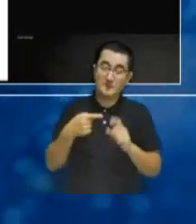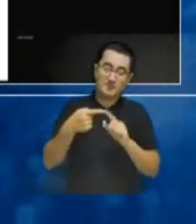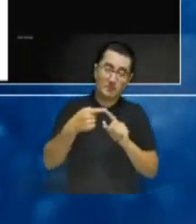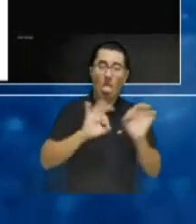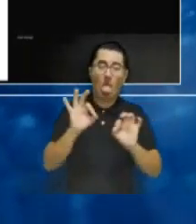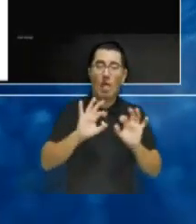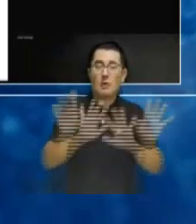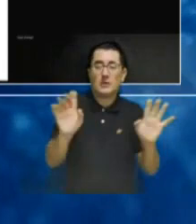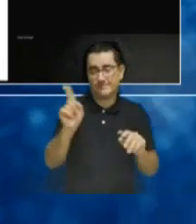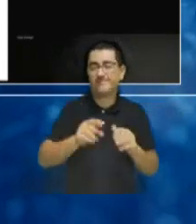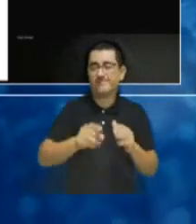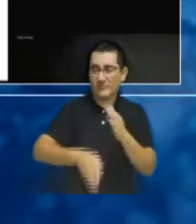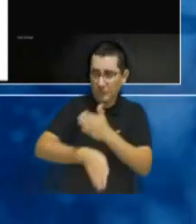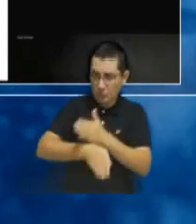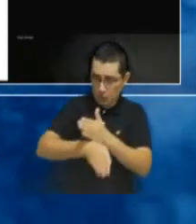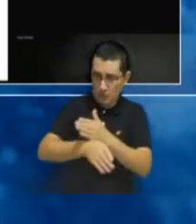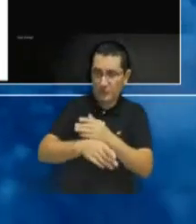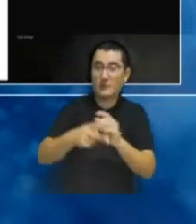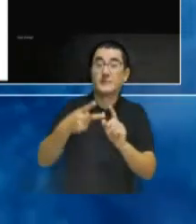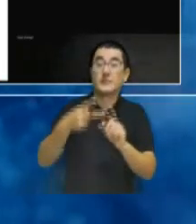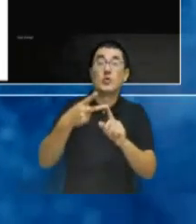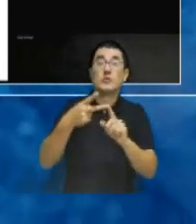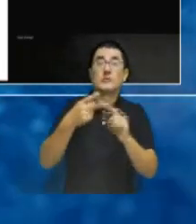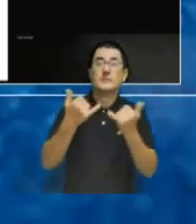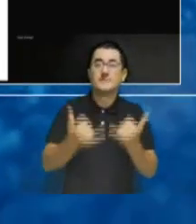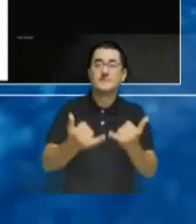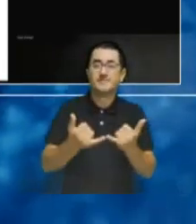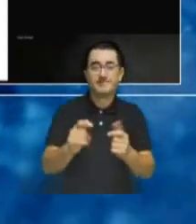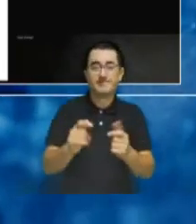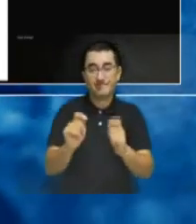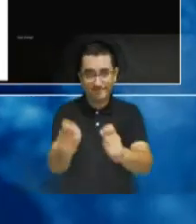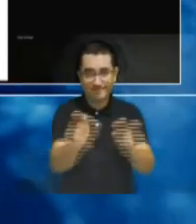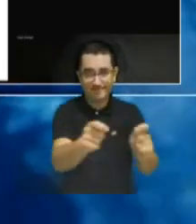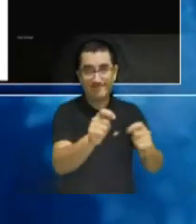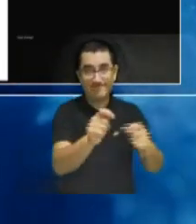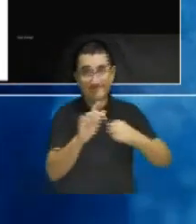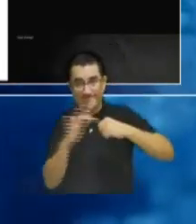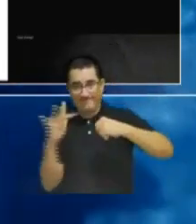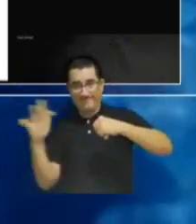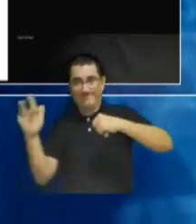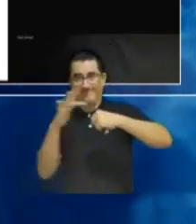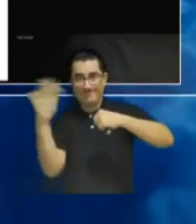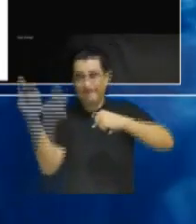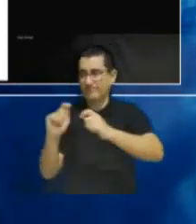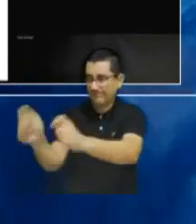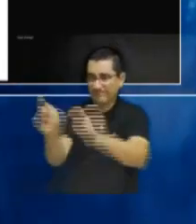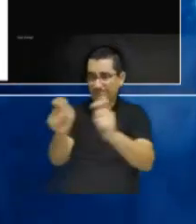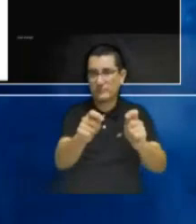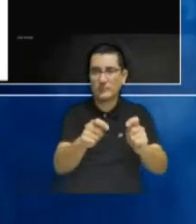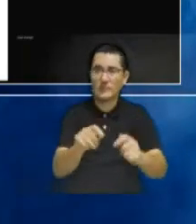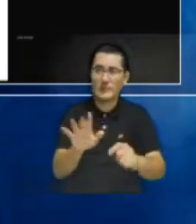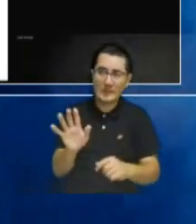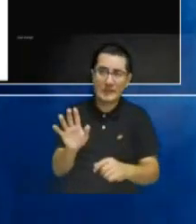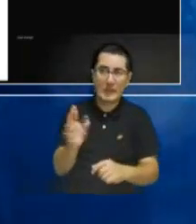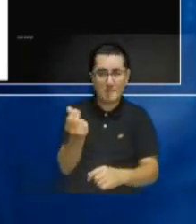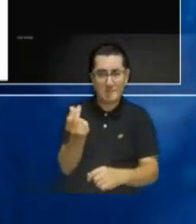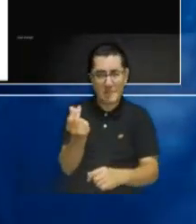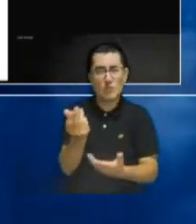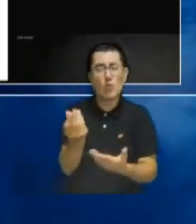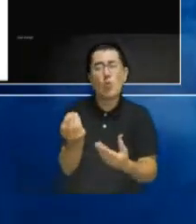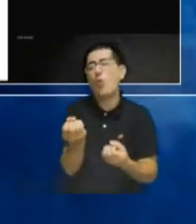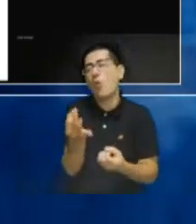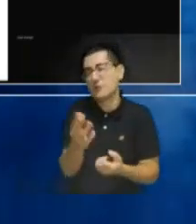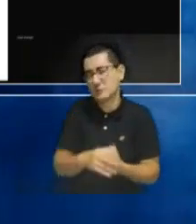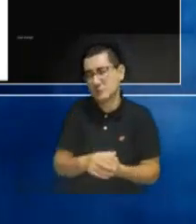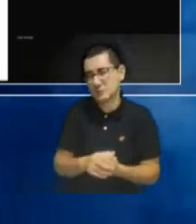But, besides dynamizing, the allocation spectrum, need to think about